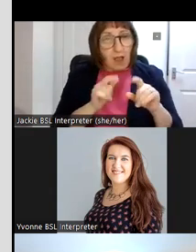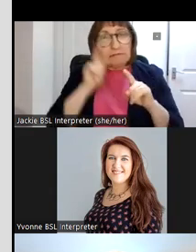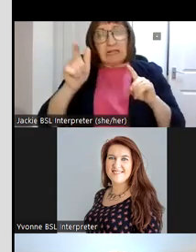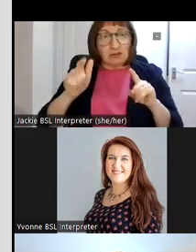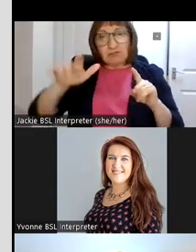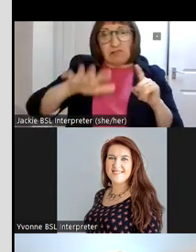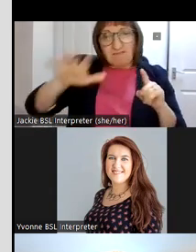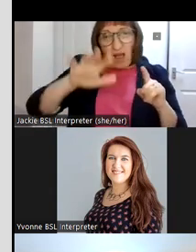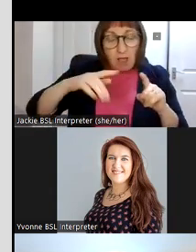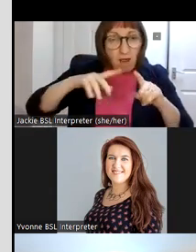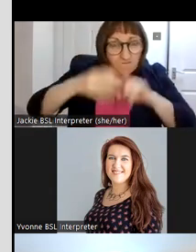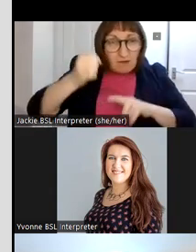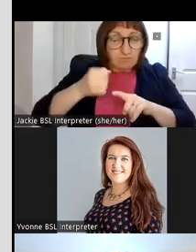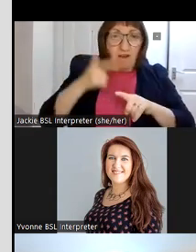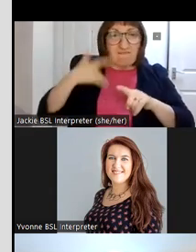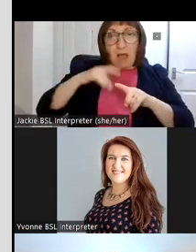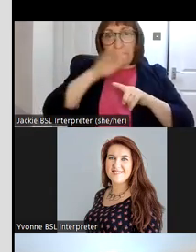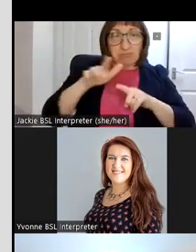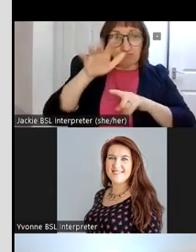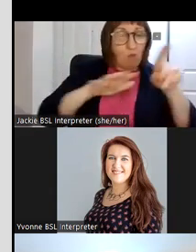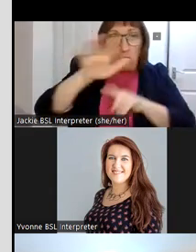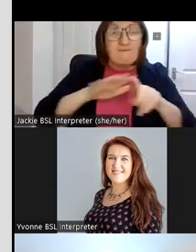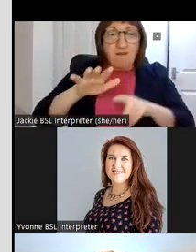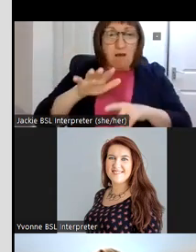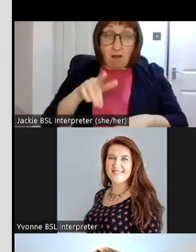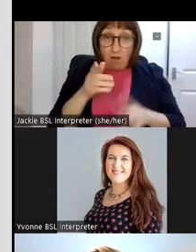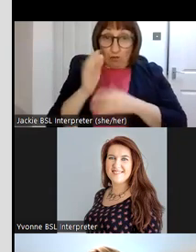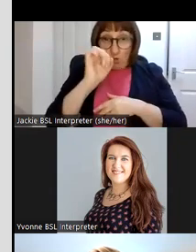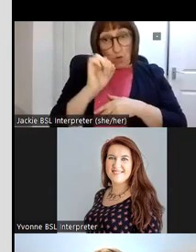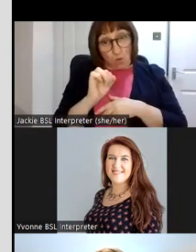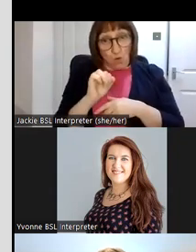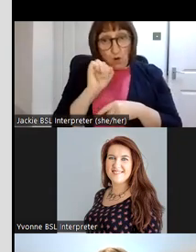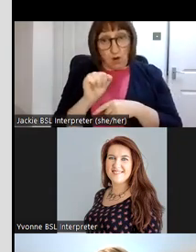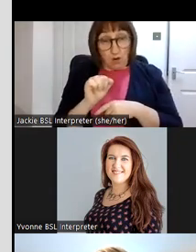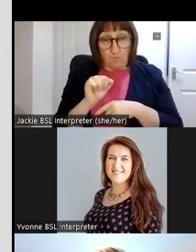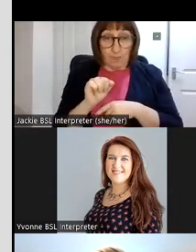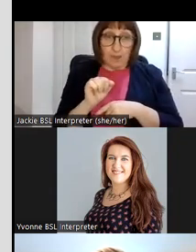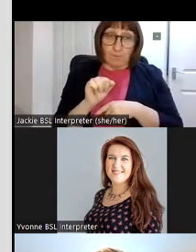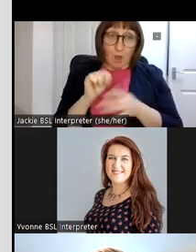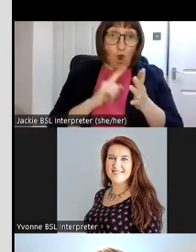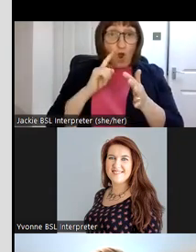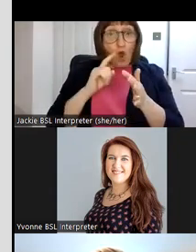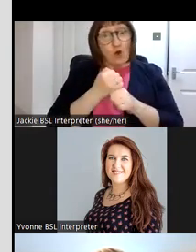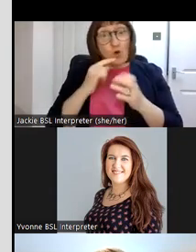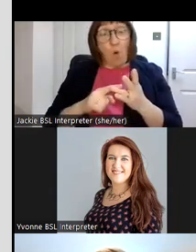and uncover lost families so through a go fund me page uh we garnered contributions